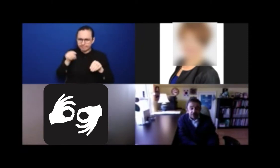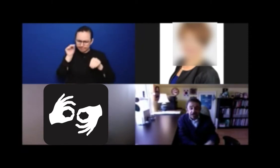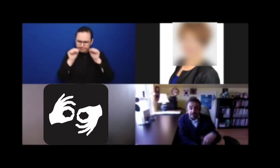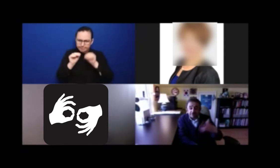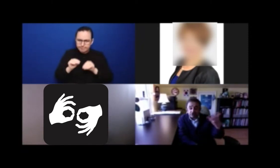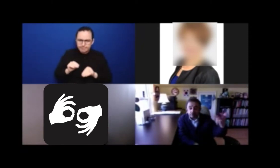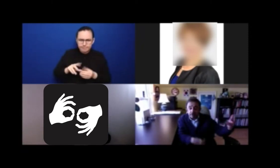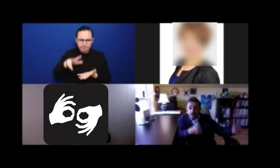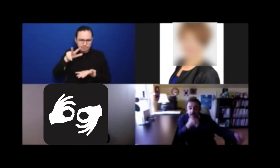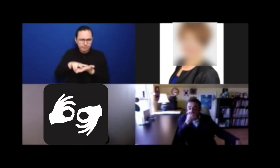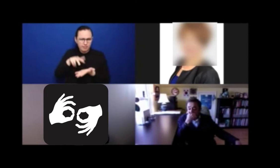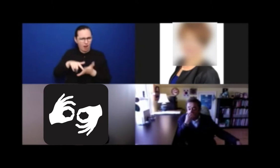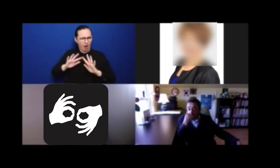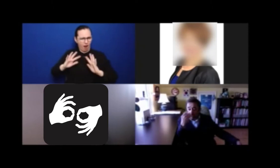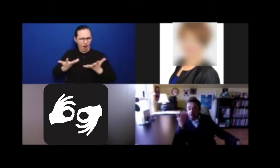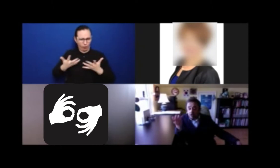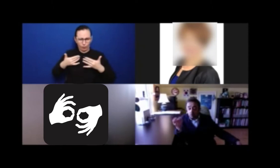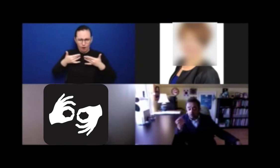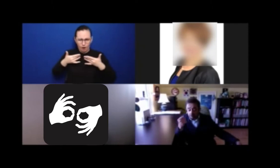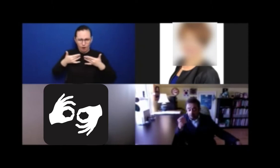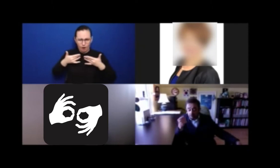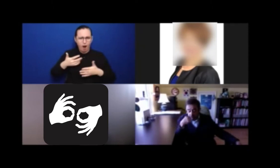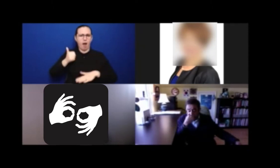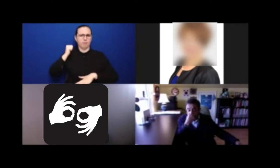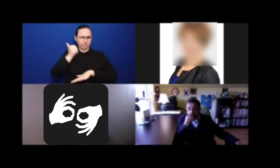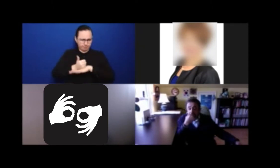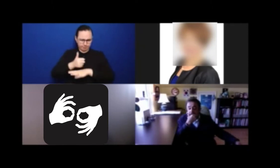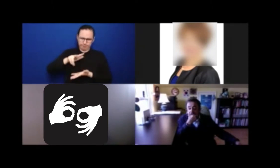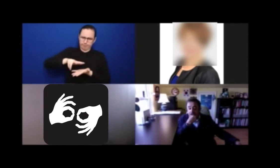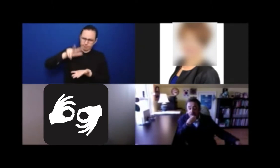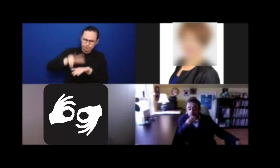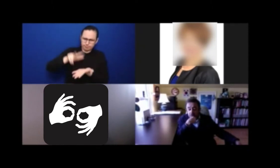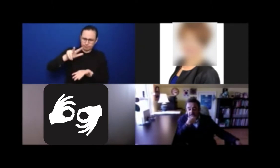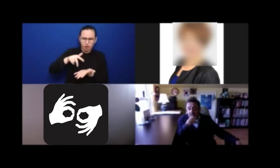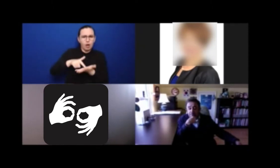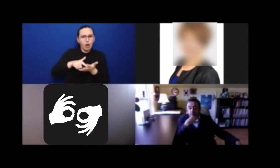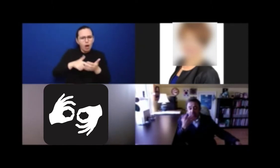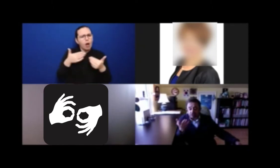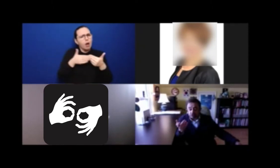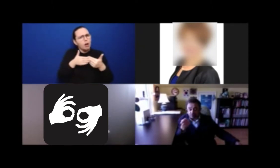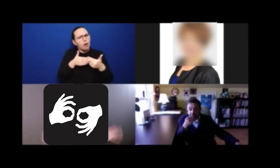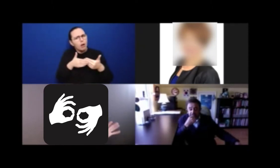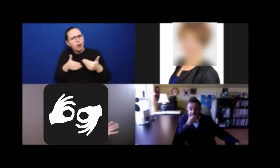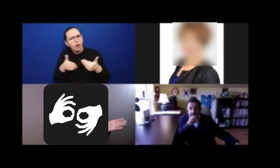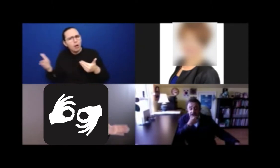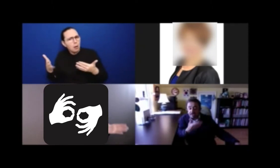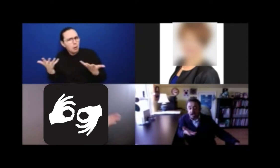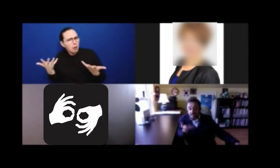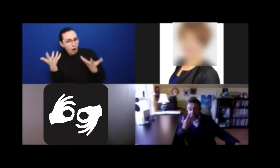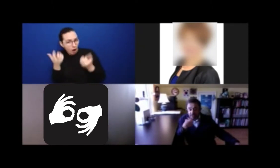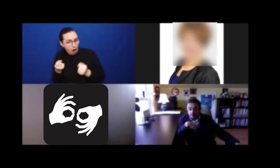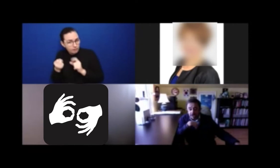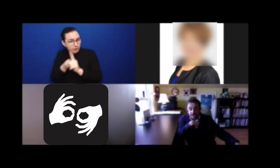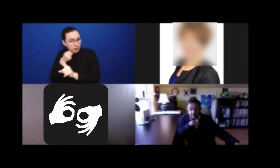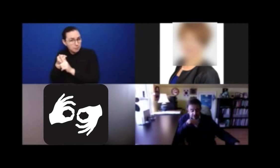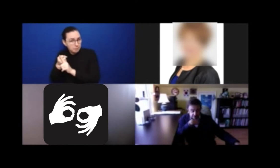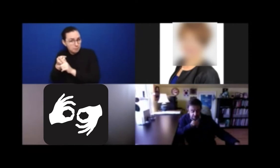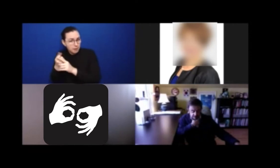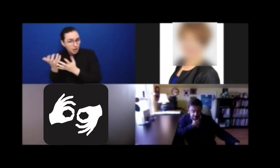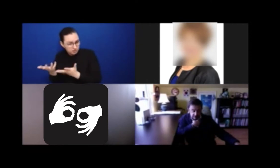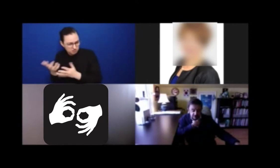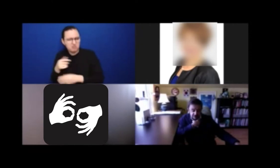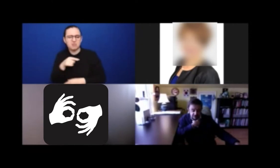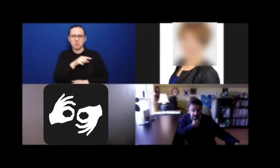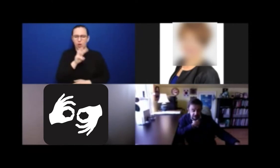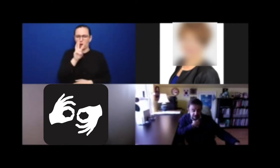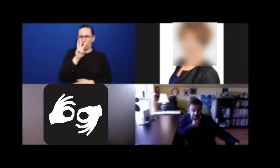And then after about a half hour we'll move into the more academic research piece and I'll step back from